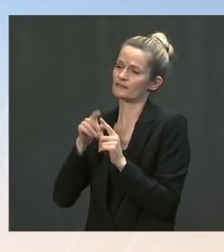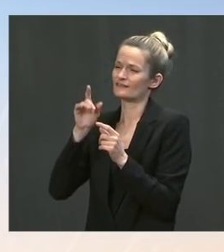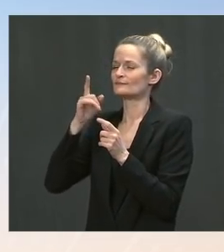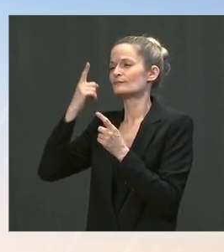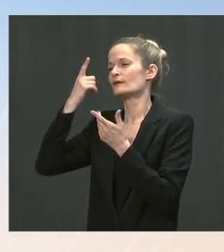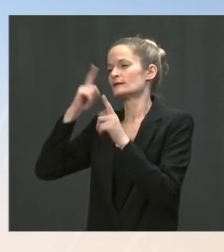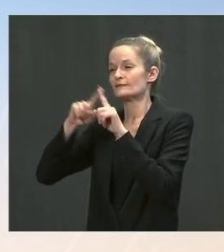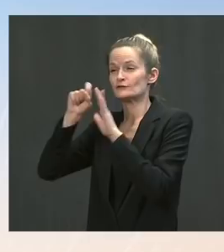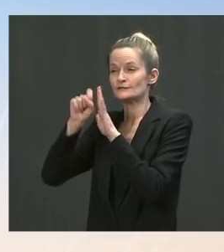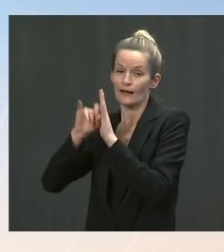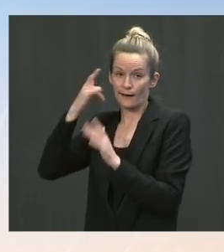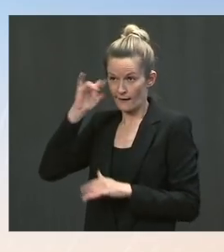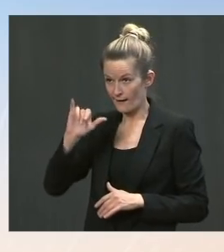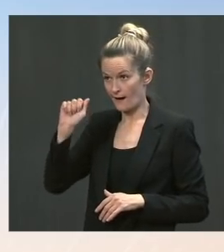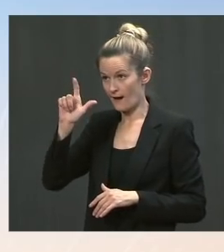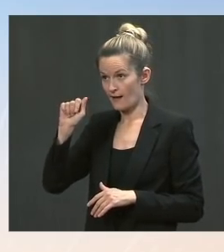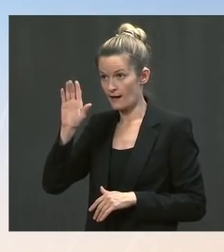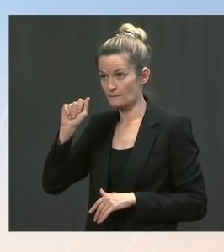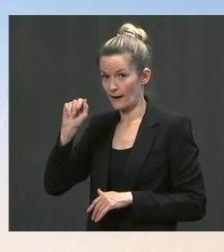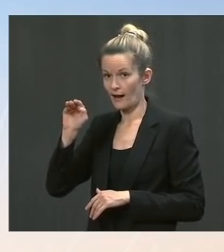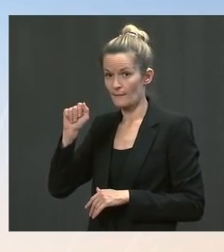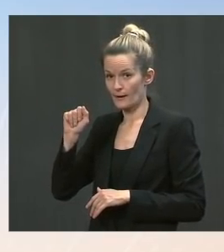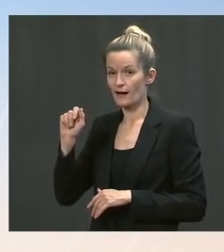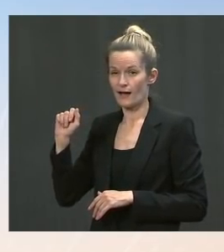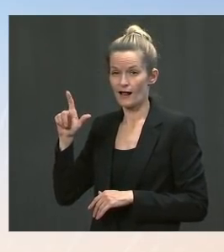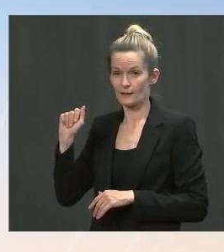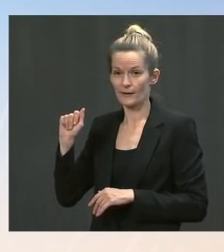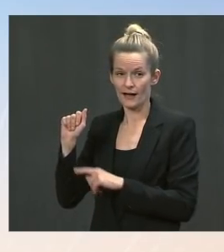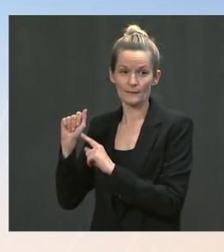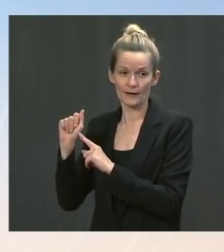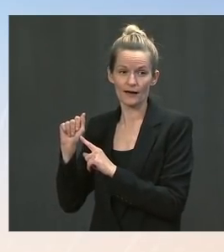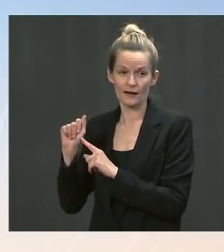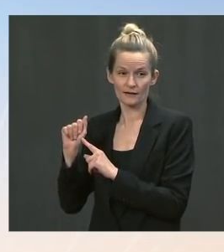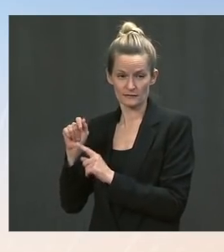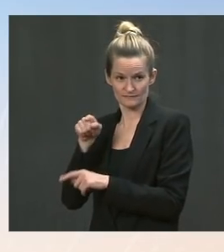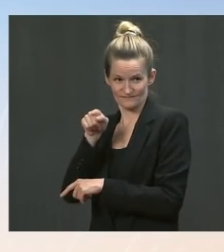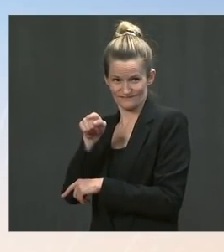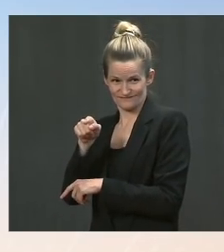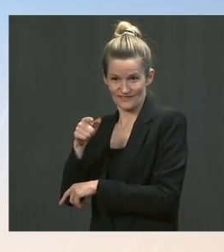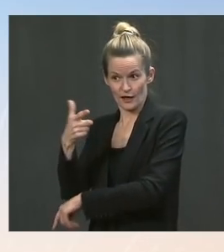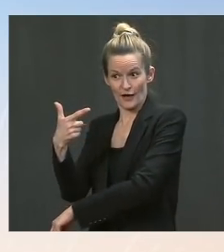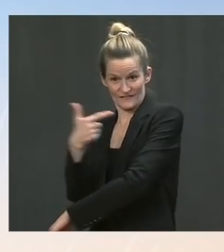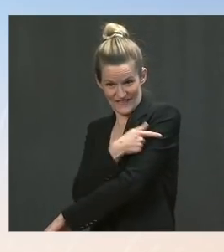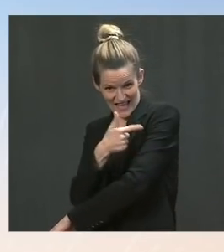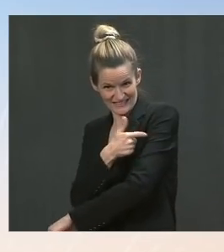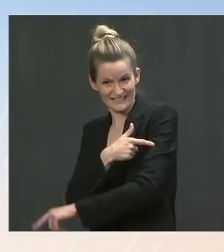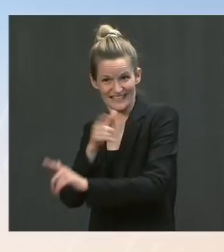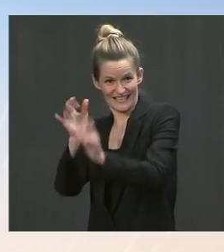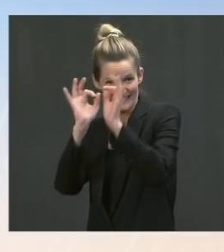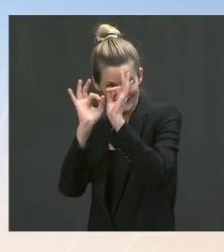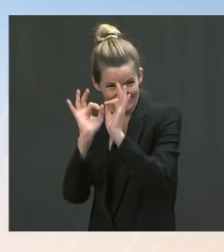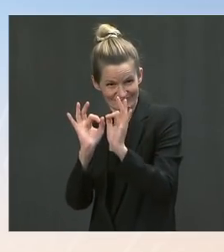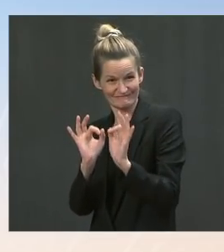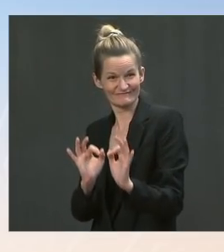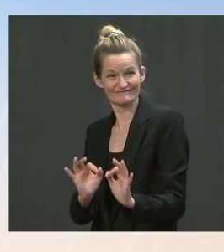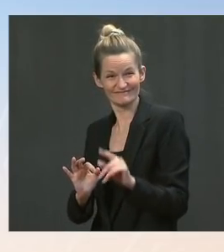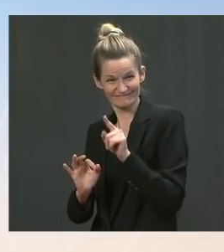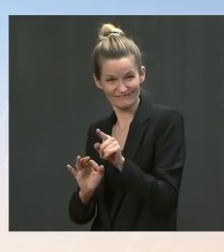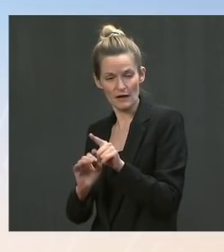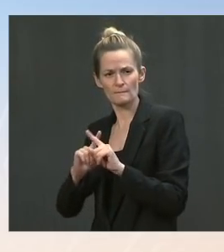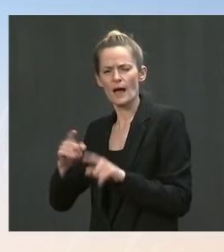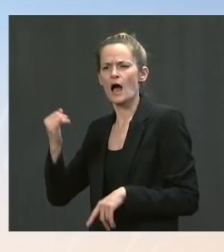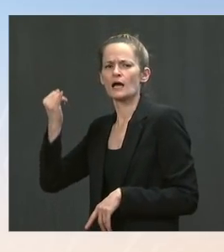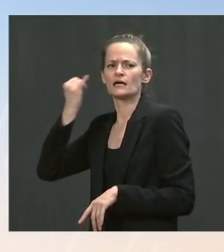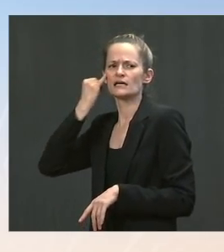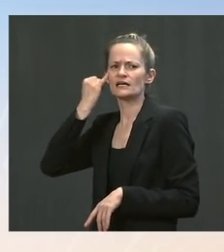continuing the push for vaccines while ensuring that places with low vaccination rates don't have vaccine doses that go to waste? Ms.